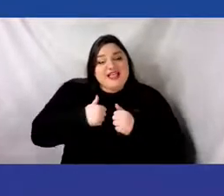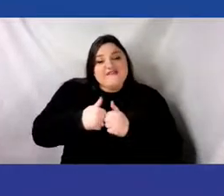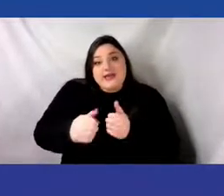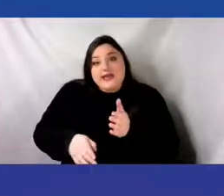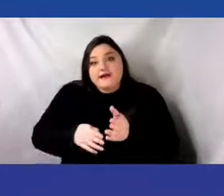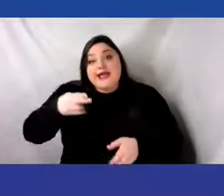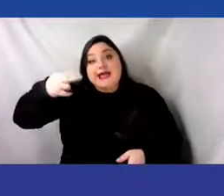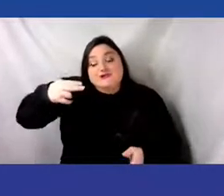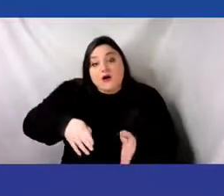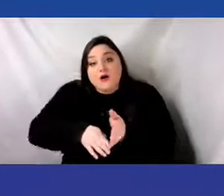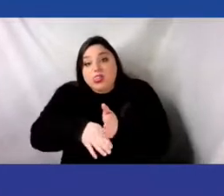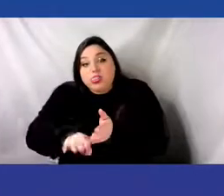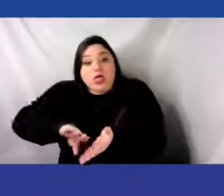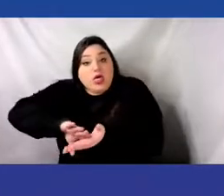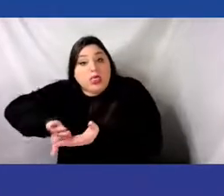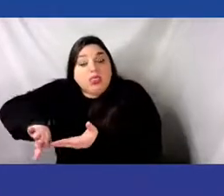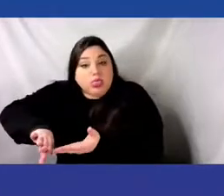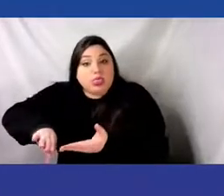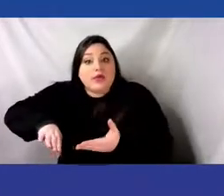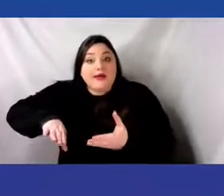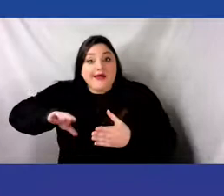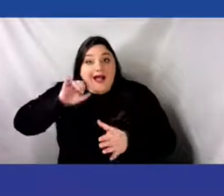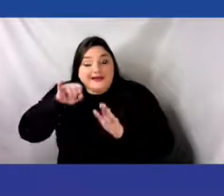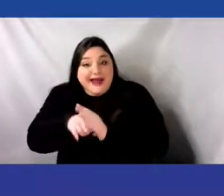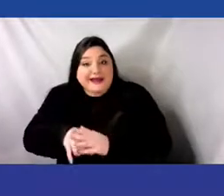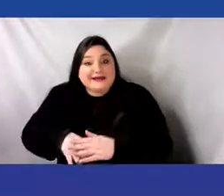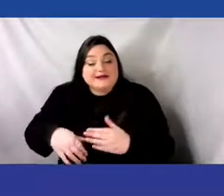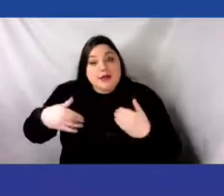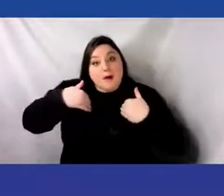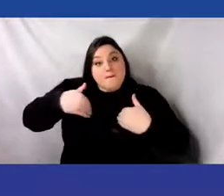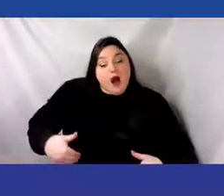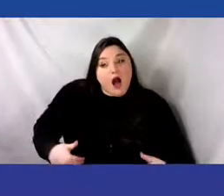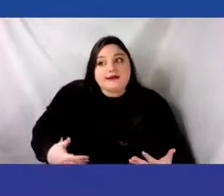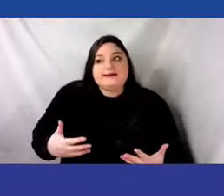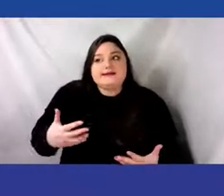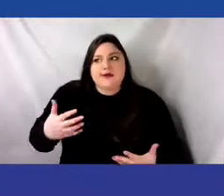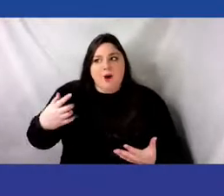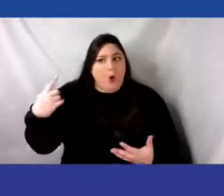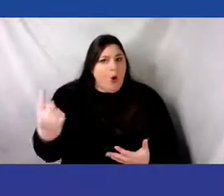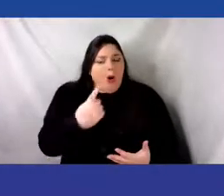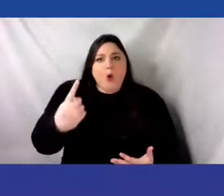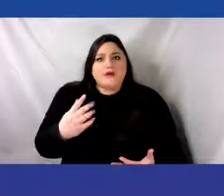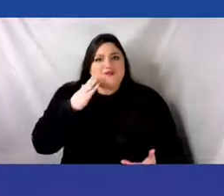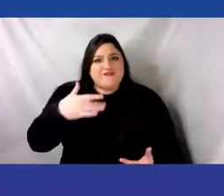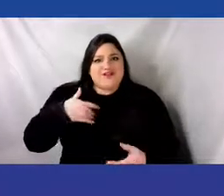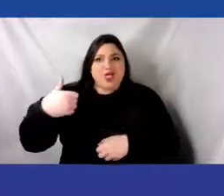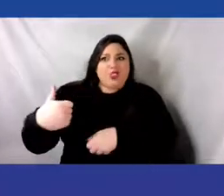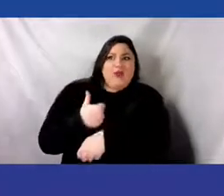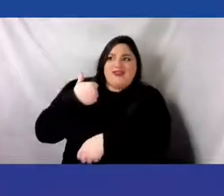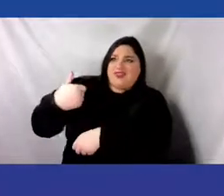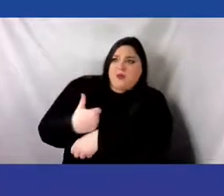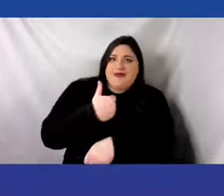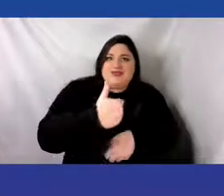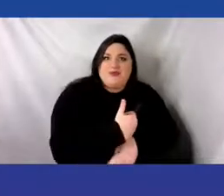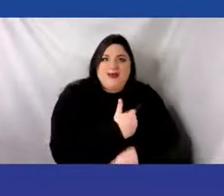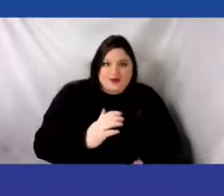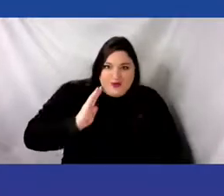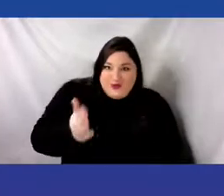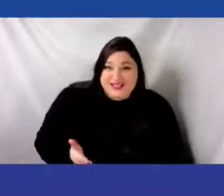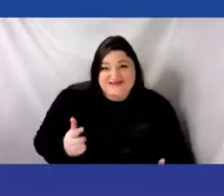endangerment may feel inevitable. Threatening us from all sides. Scary, right?